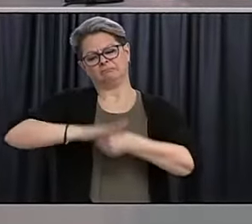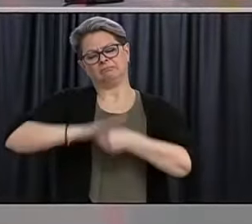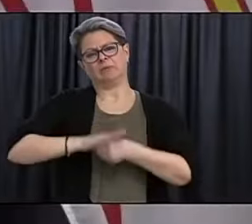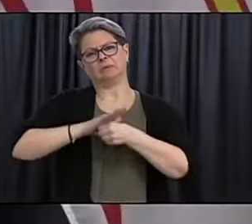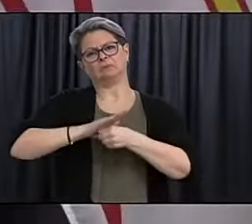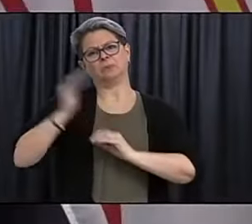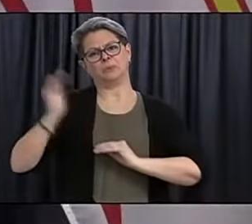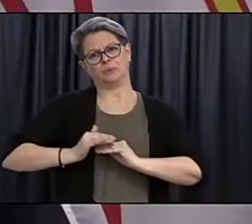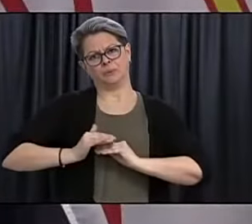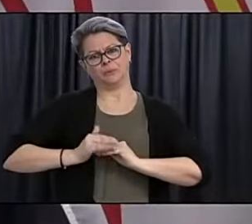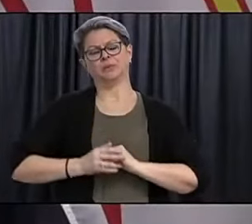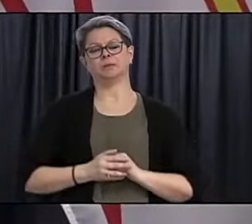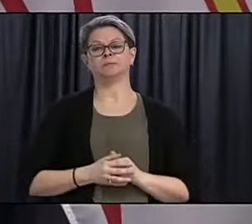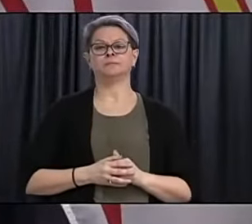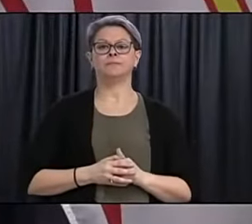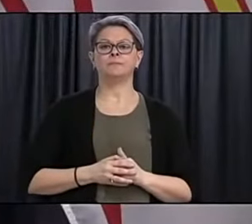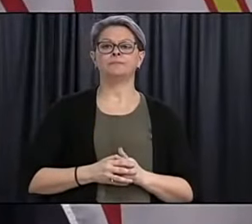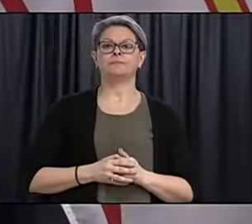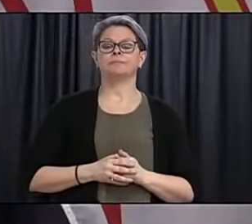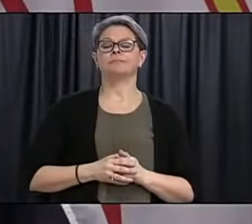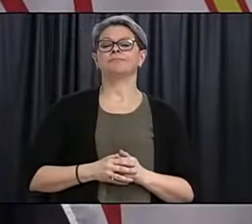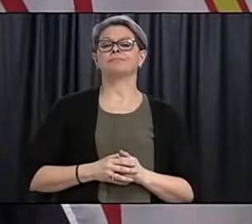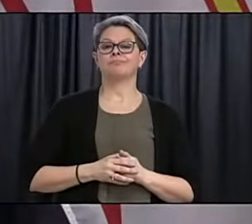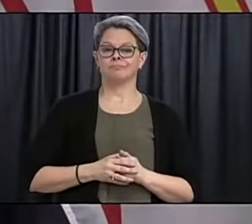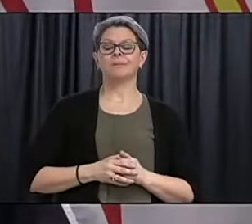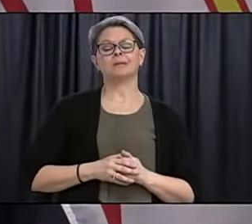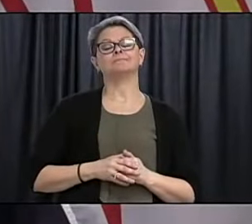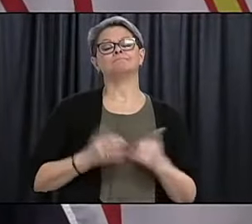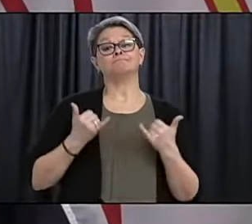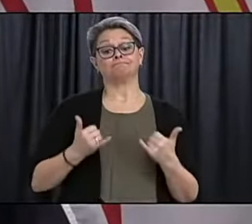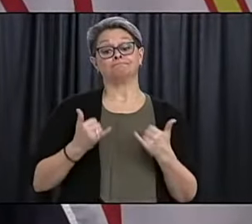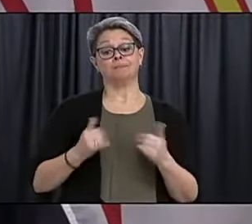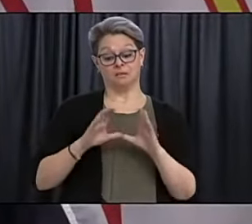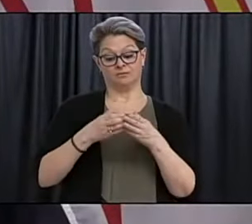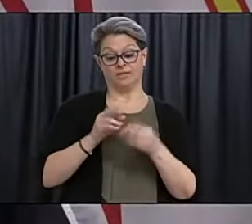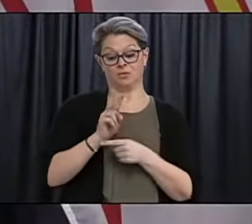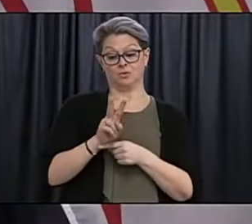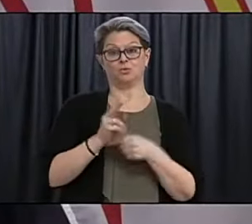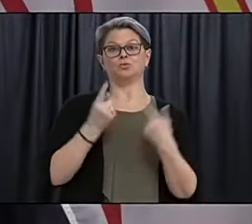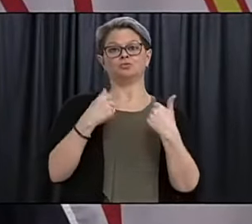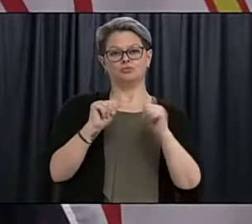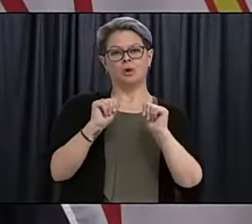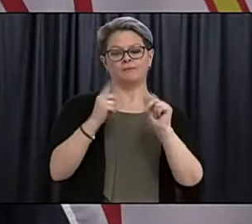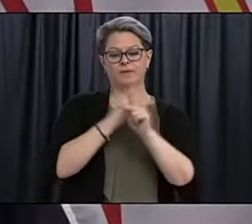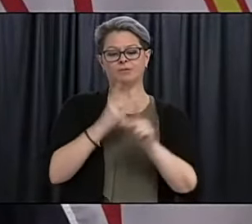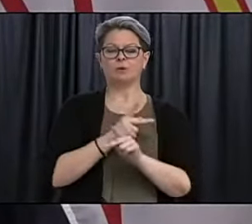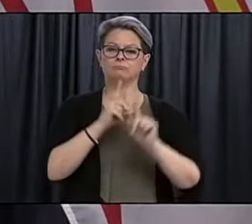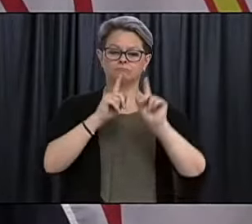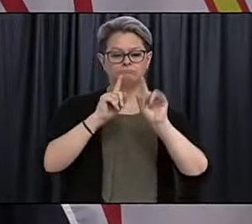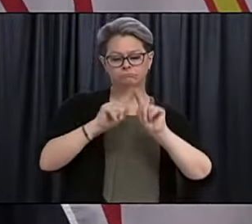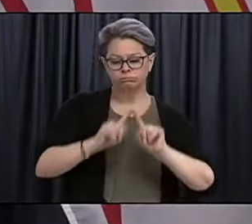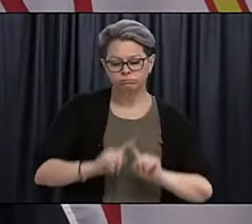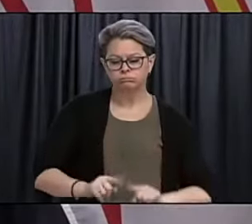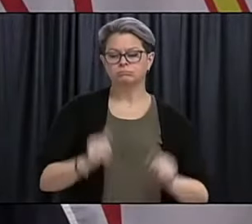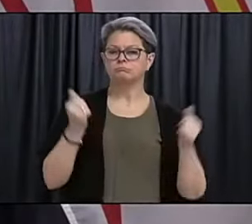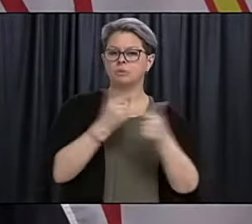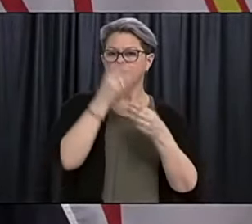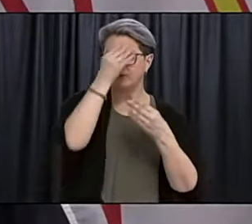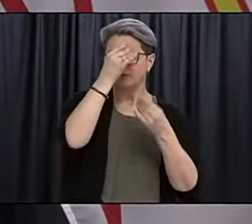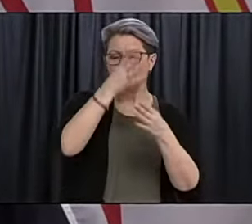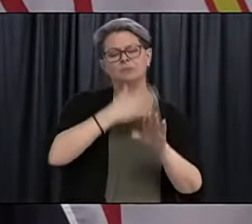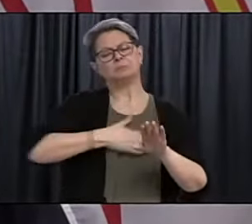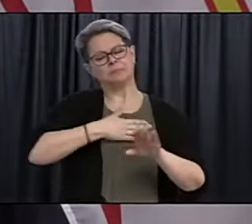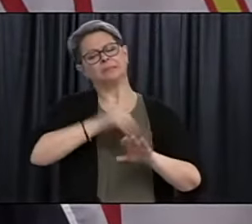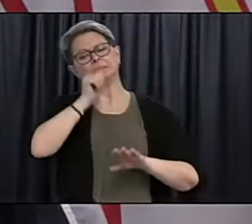So, certainly, those details will have to be worked out and we're in the process of trying to work through those now. So, you know, we do ask for